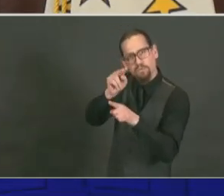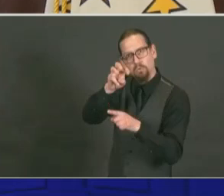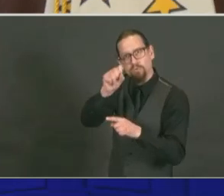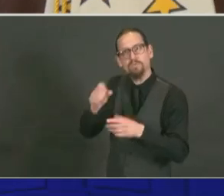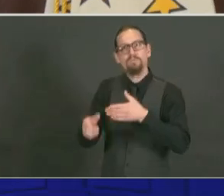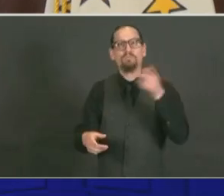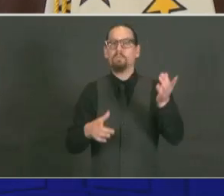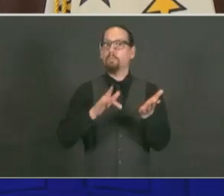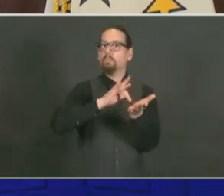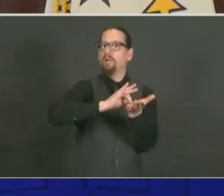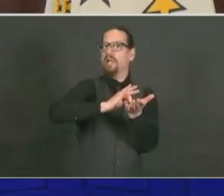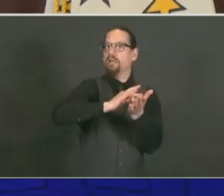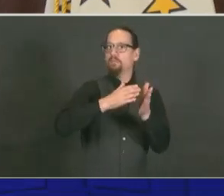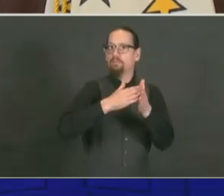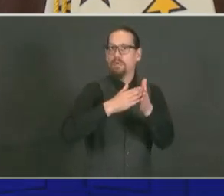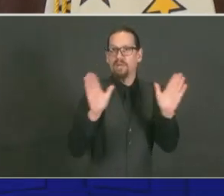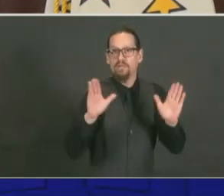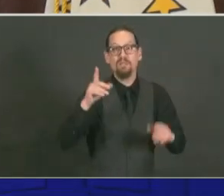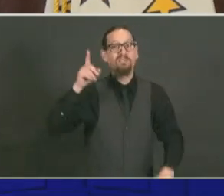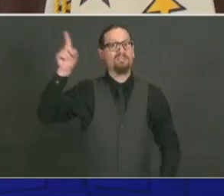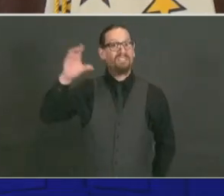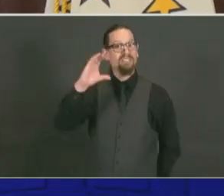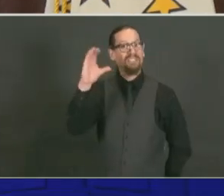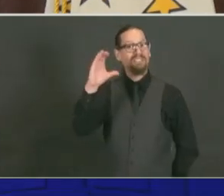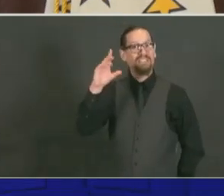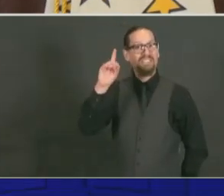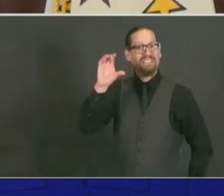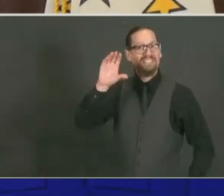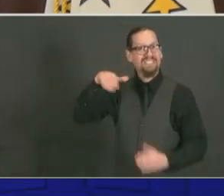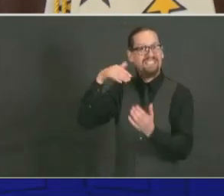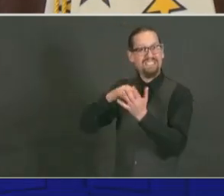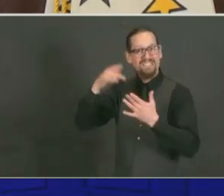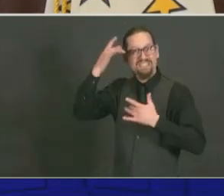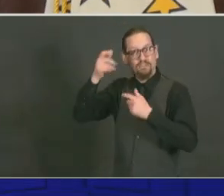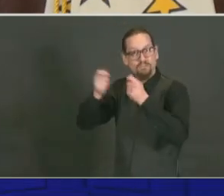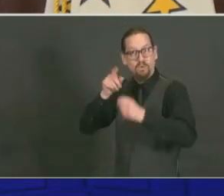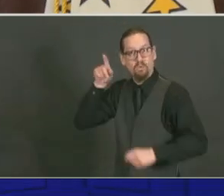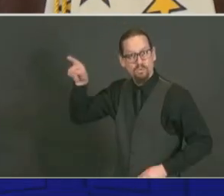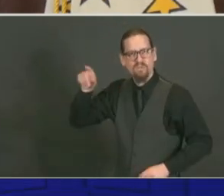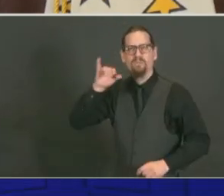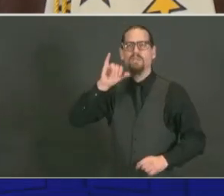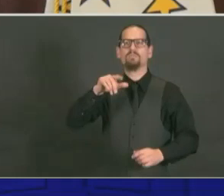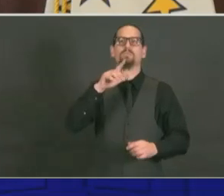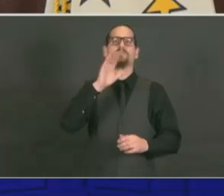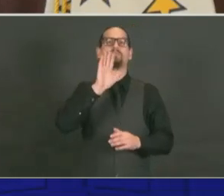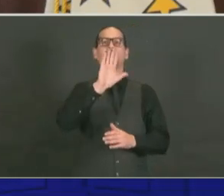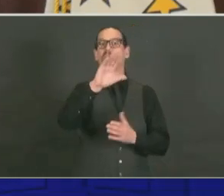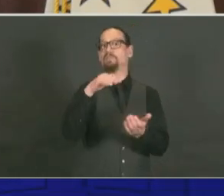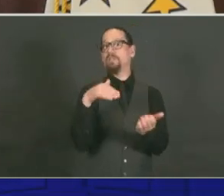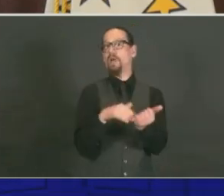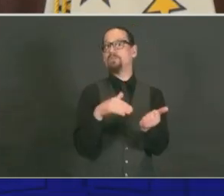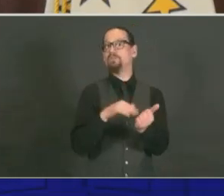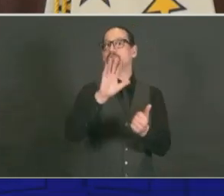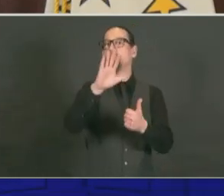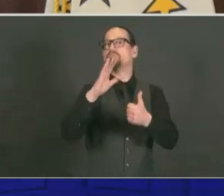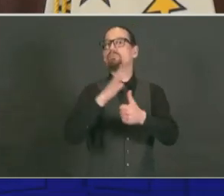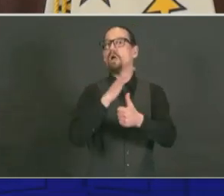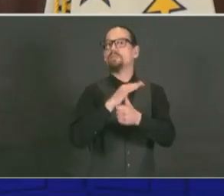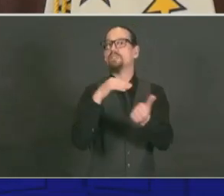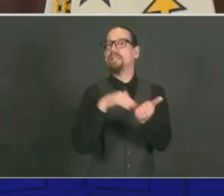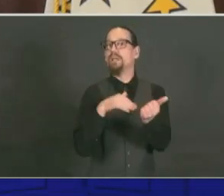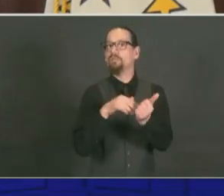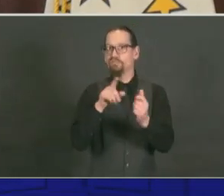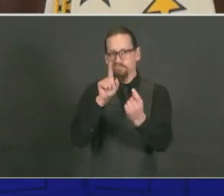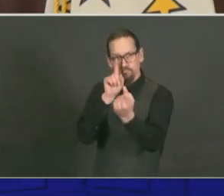like the CDC. And of course, the best place to turn to is your primary care provider here in Rhode Island. And of course, here at the Department of Health,